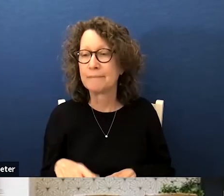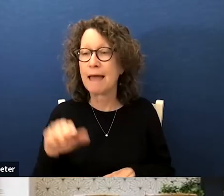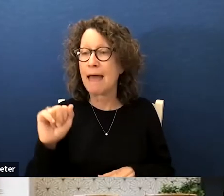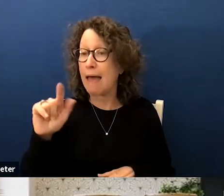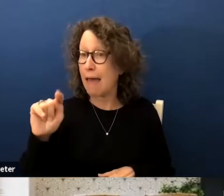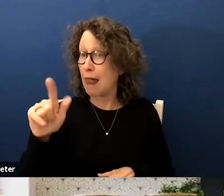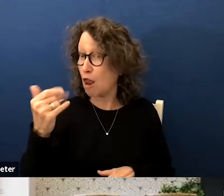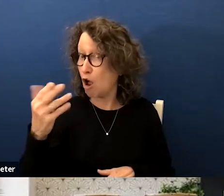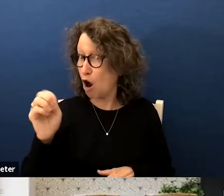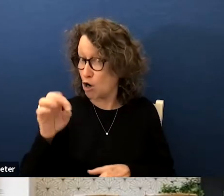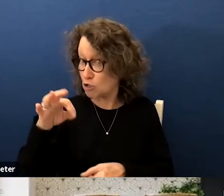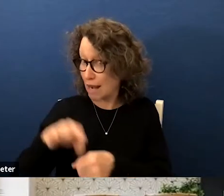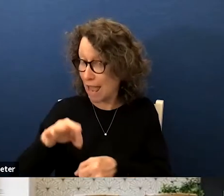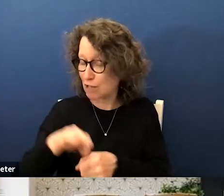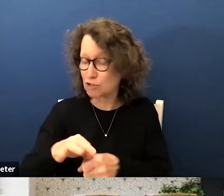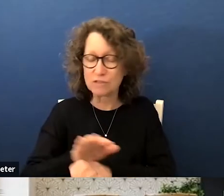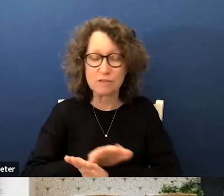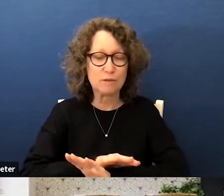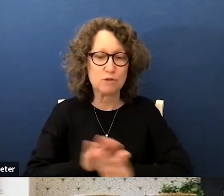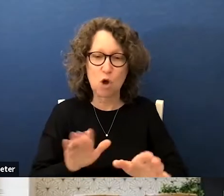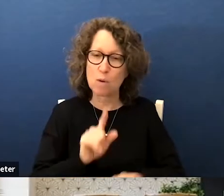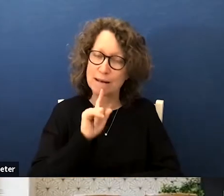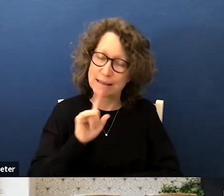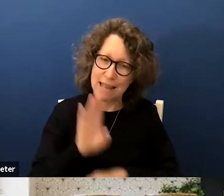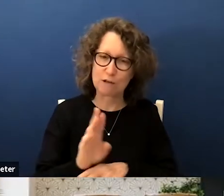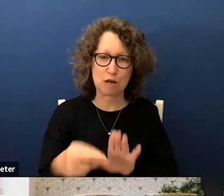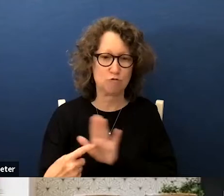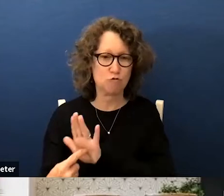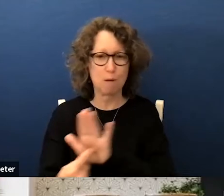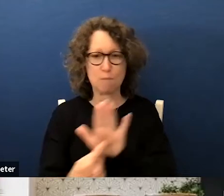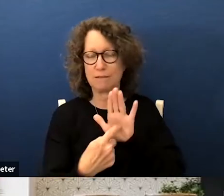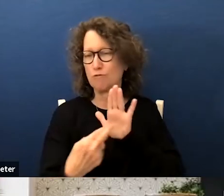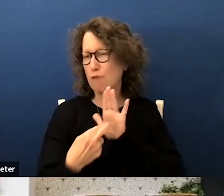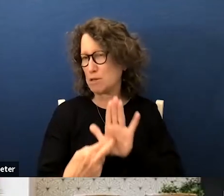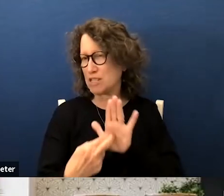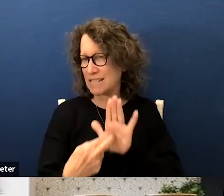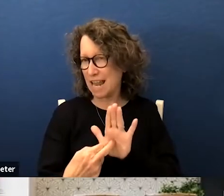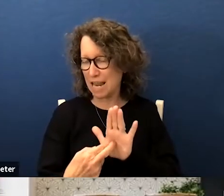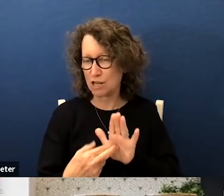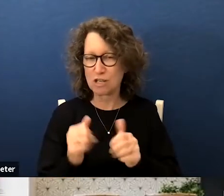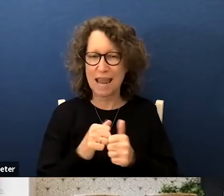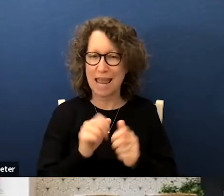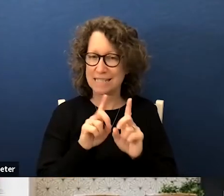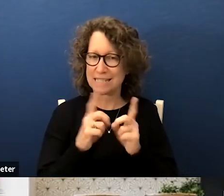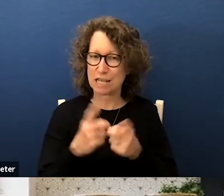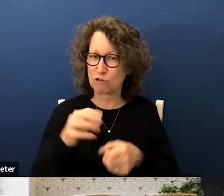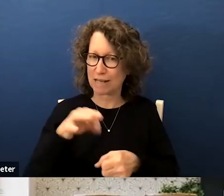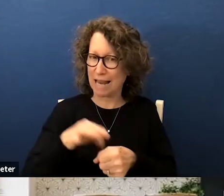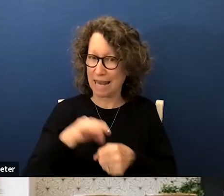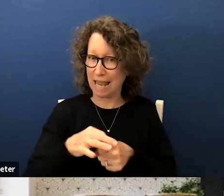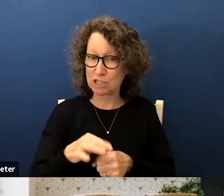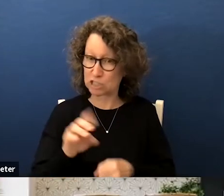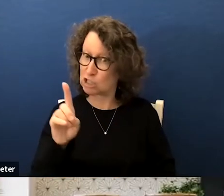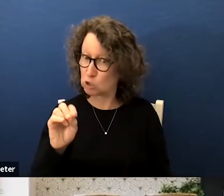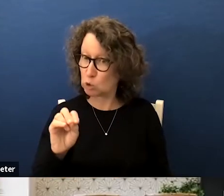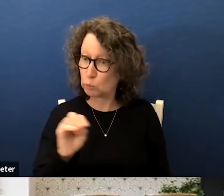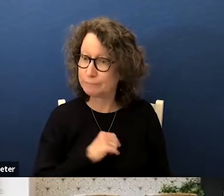large elections do not guarantee representation and district elections do